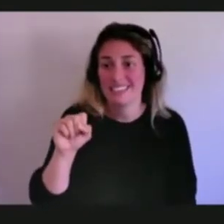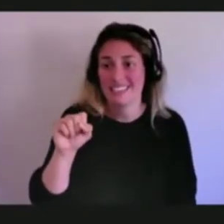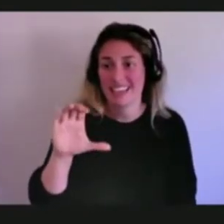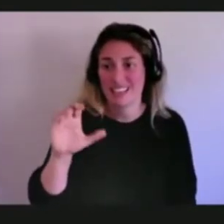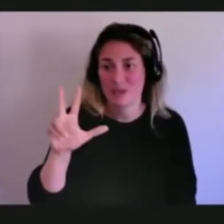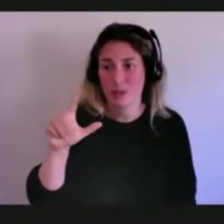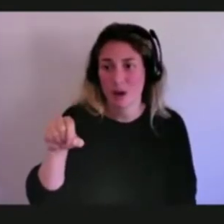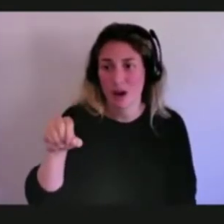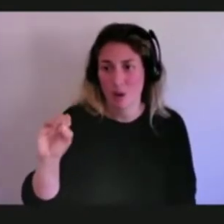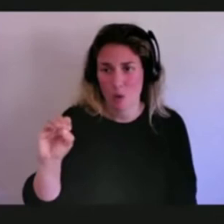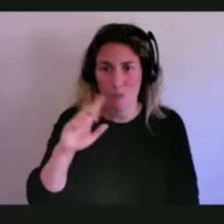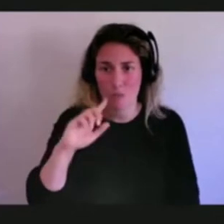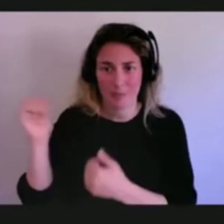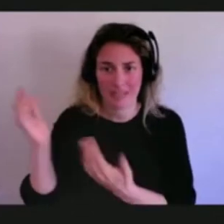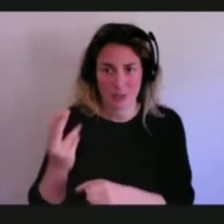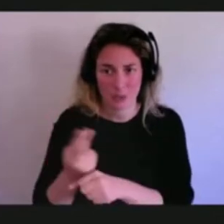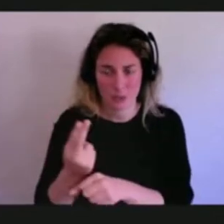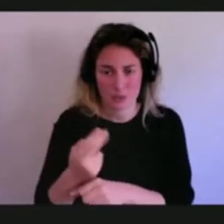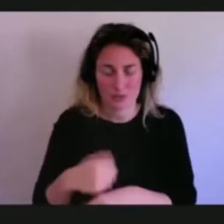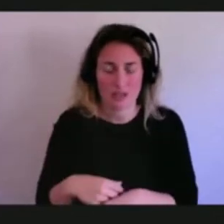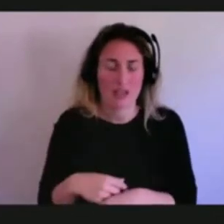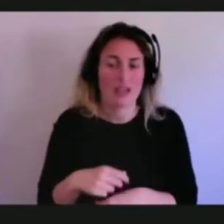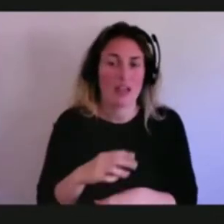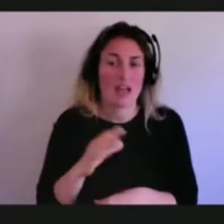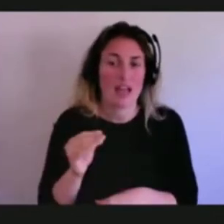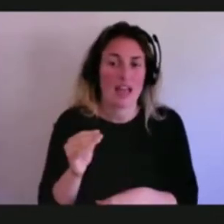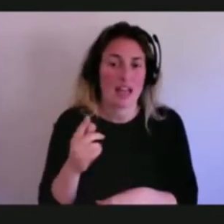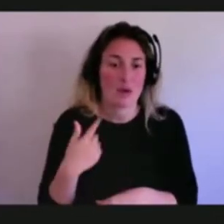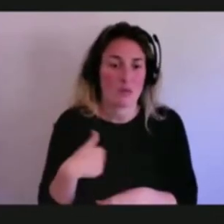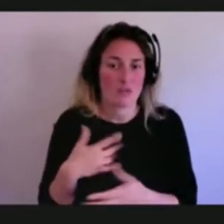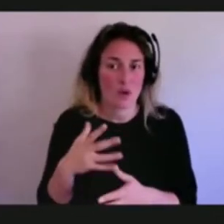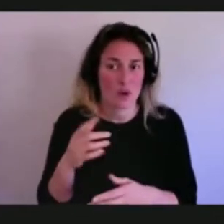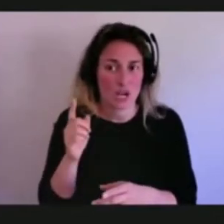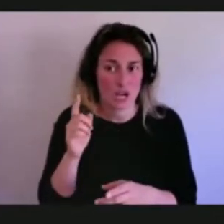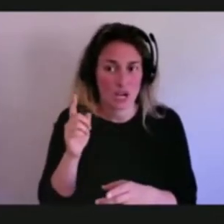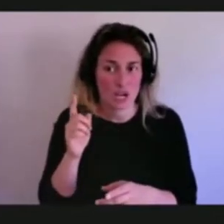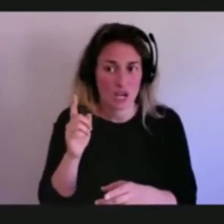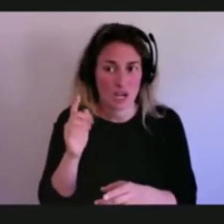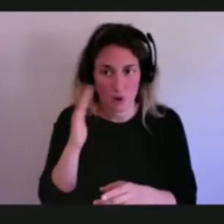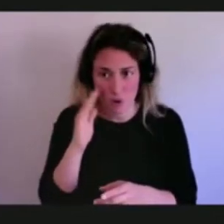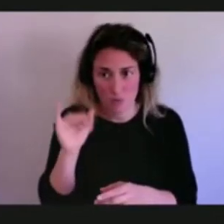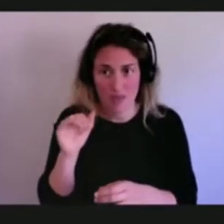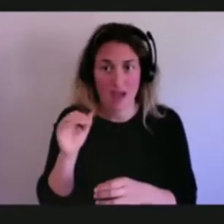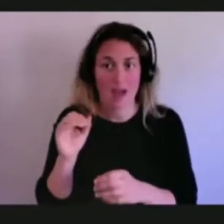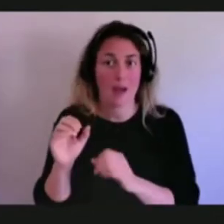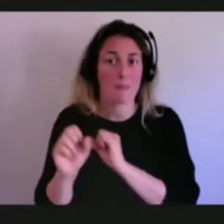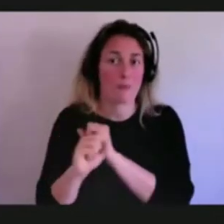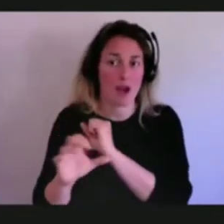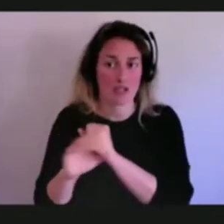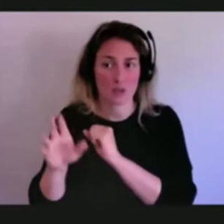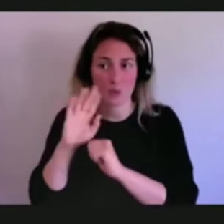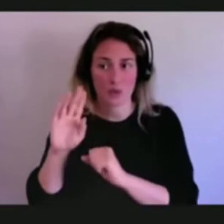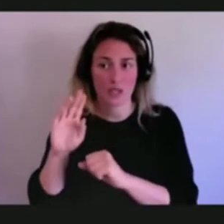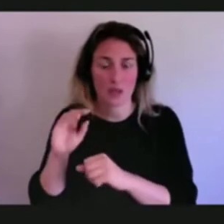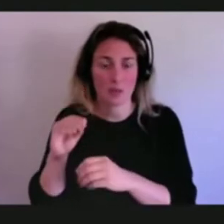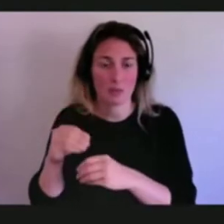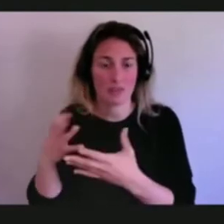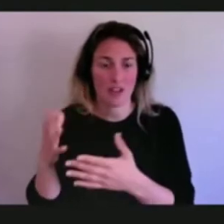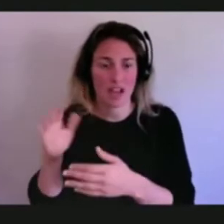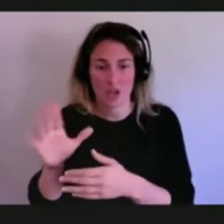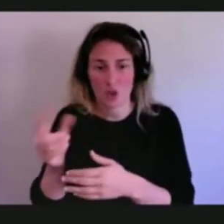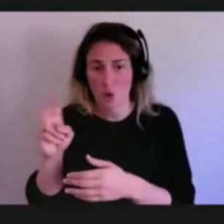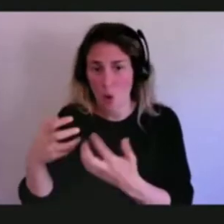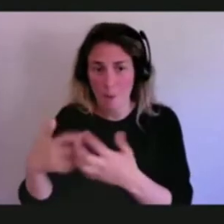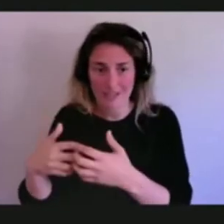broadcasters maintain their own generation and have significant power. may be